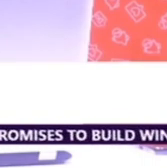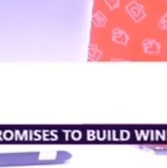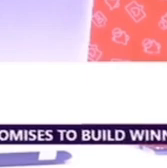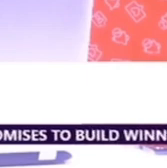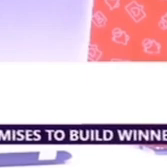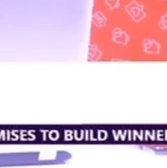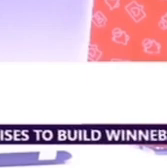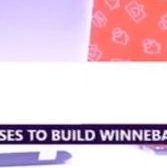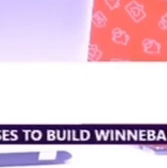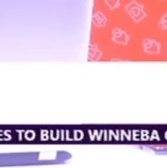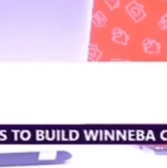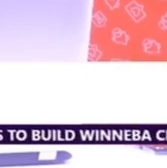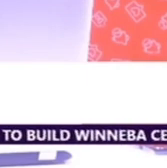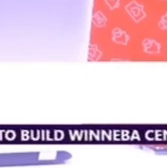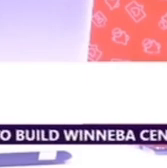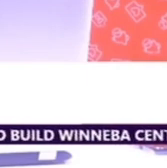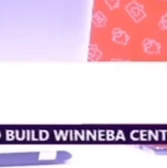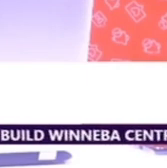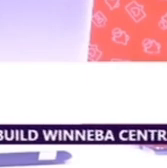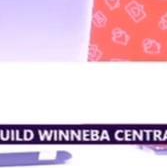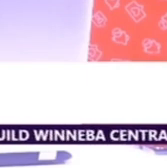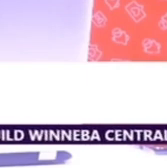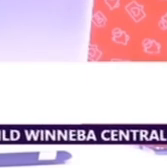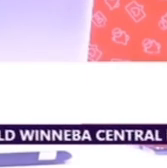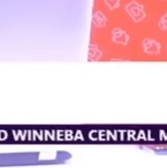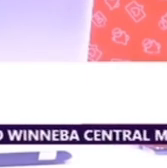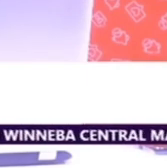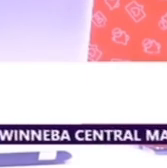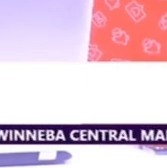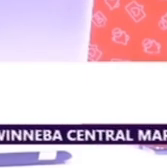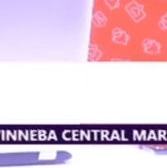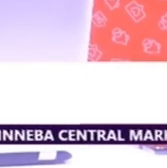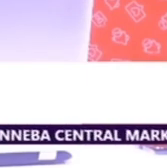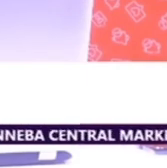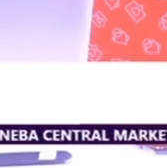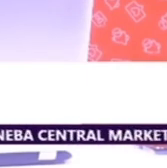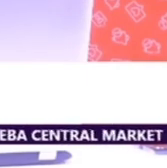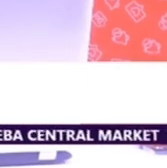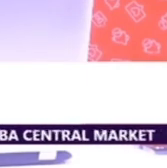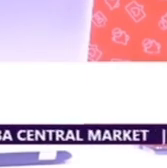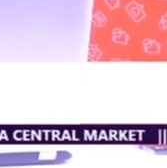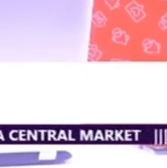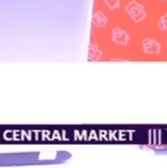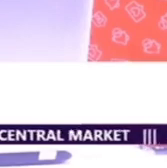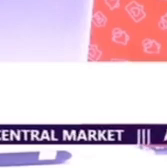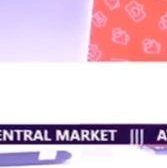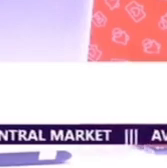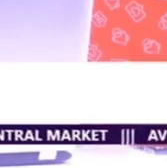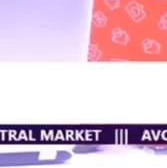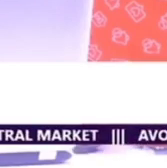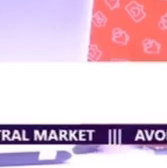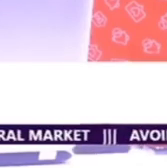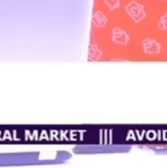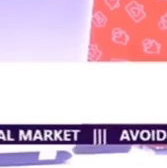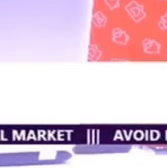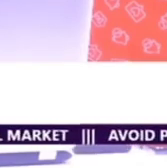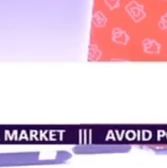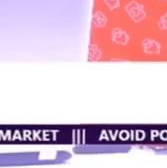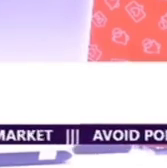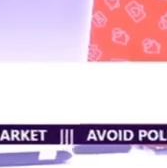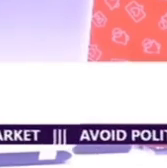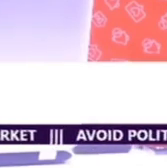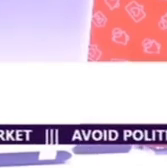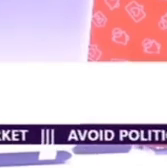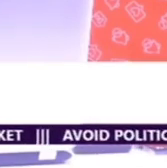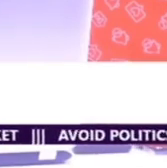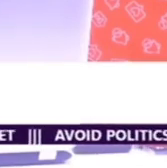anti-gay bill parliament won't consider Acufuado's ministerial nominees. That means, the